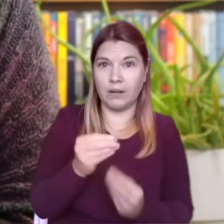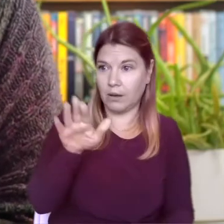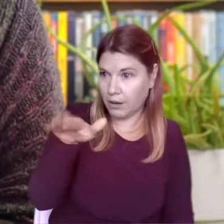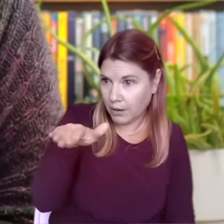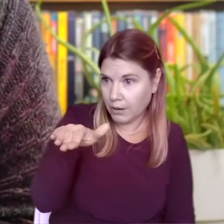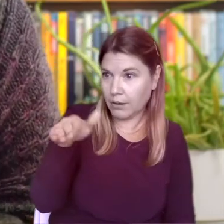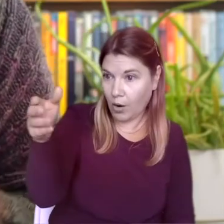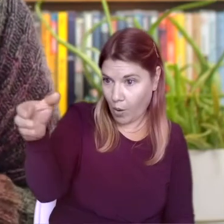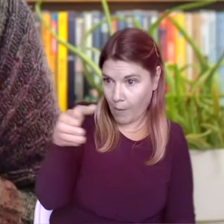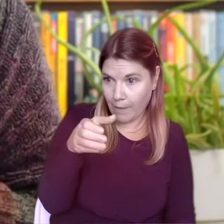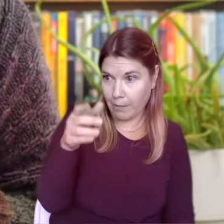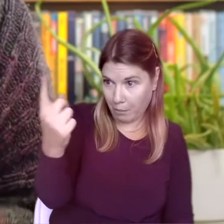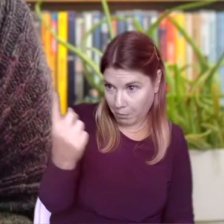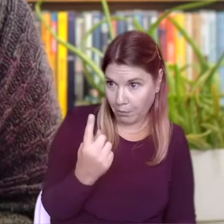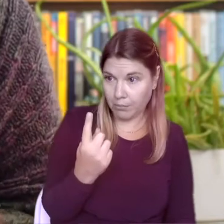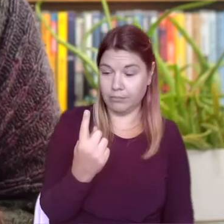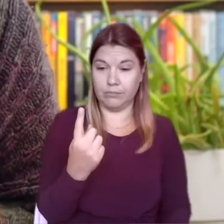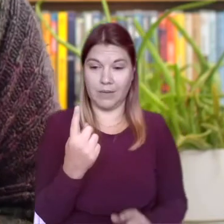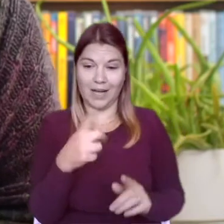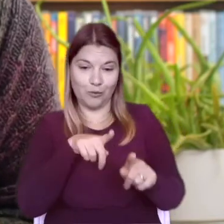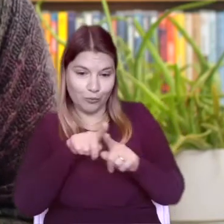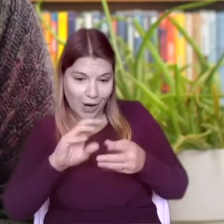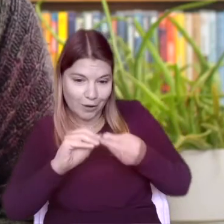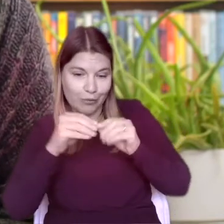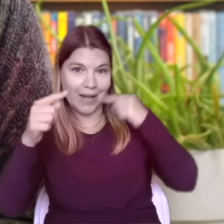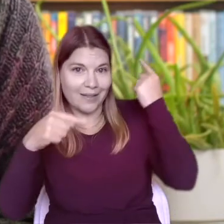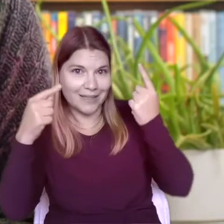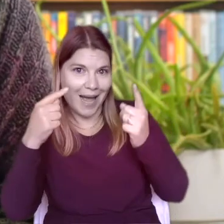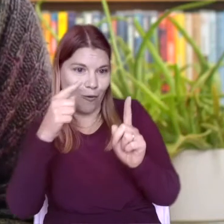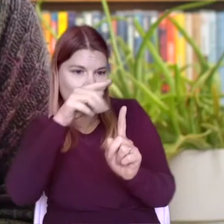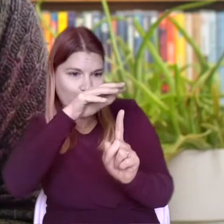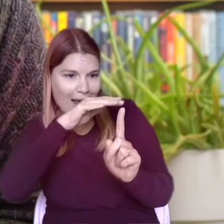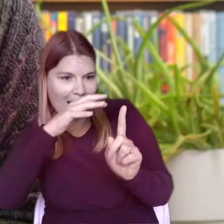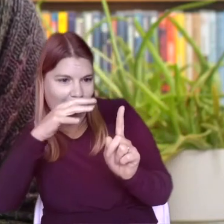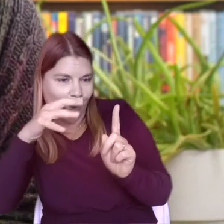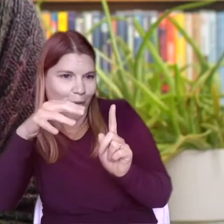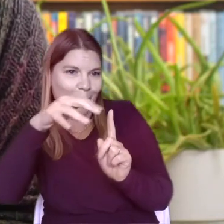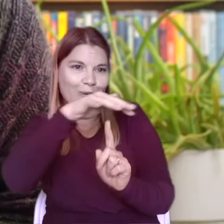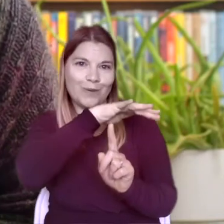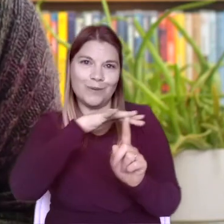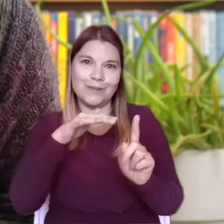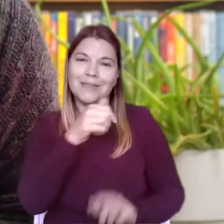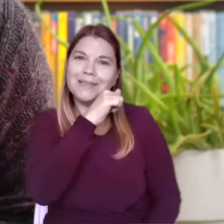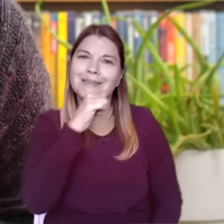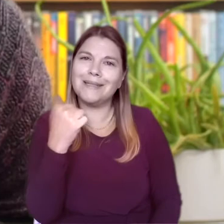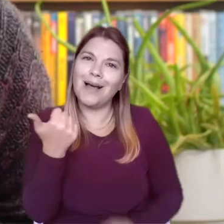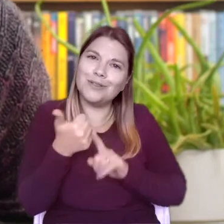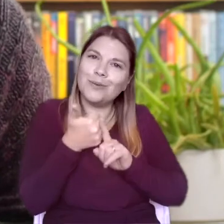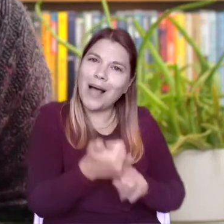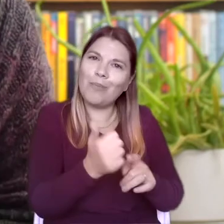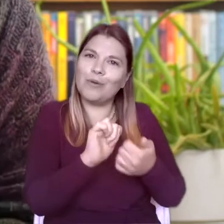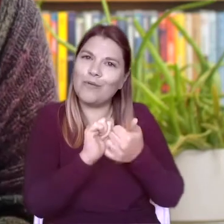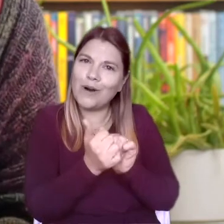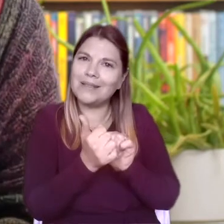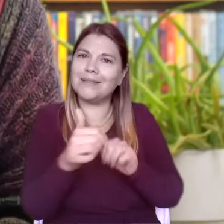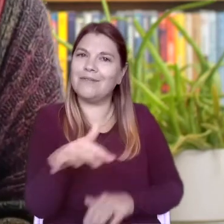whilst they listen and relax to the sounds that you are making. It feels pretty good to help your friends and family relax using